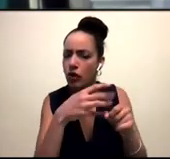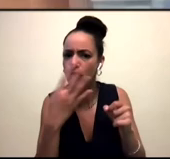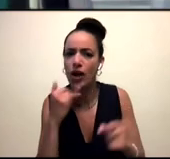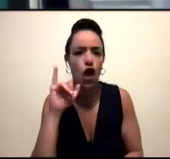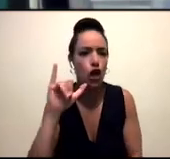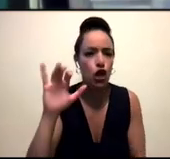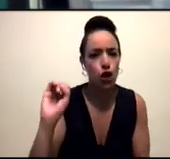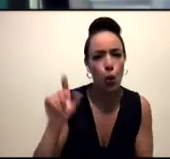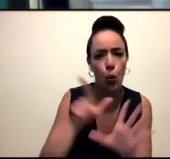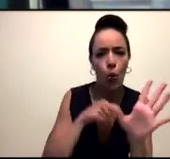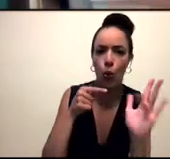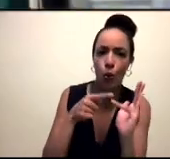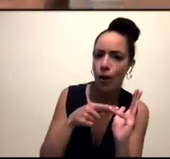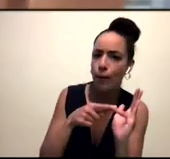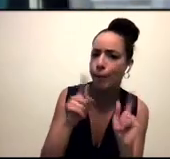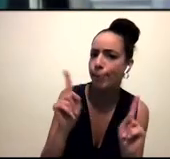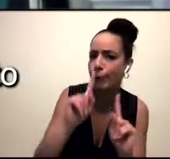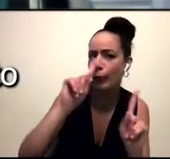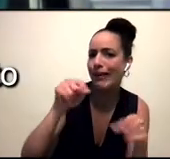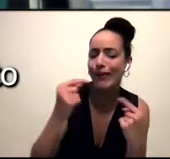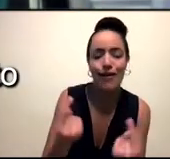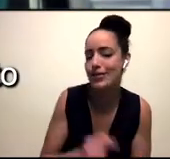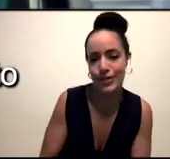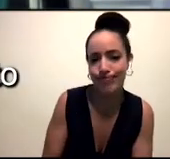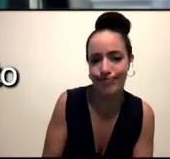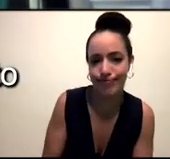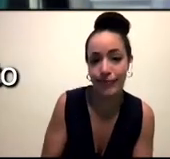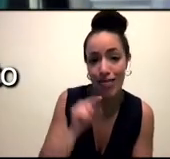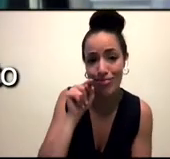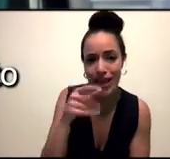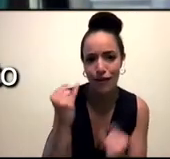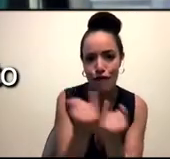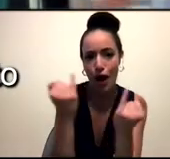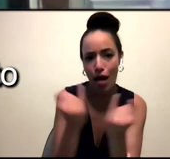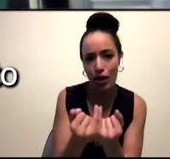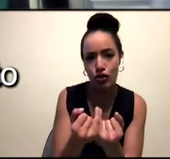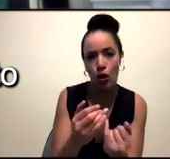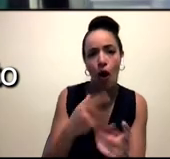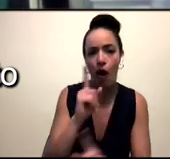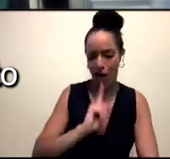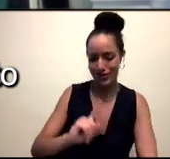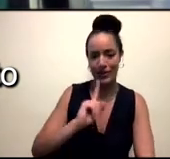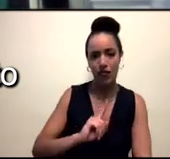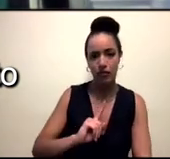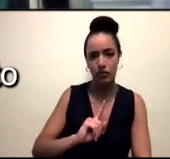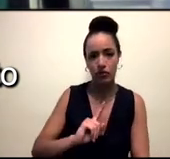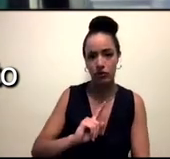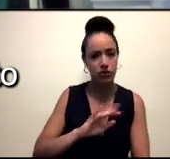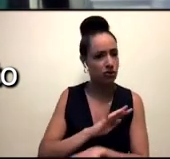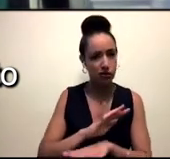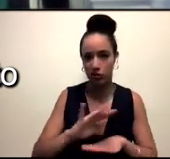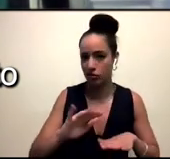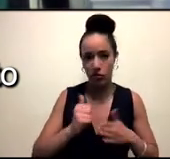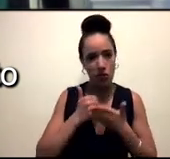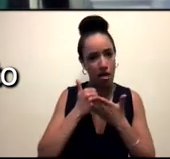we need, we can't be doing that. Like, you know what I mean? We just, that is a violence on ourselves and it's, it's not productive and just being able